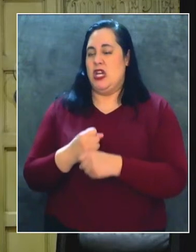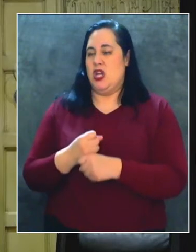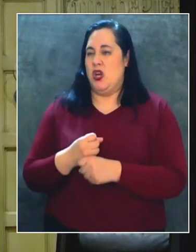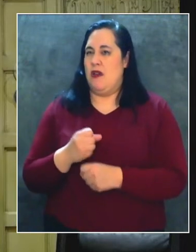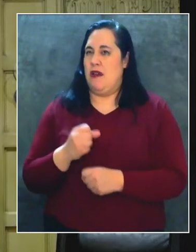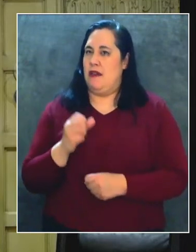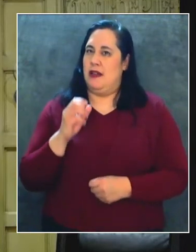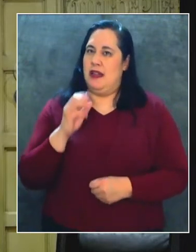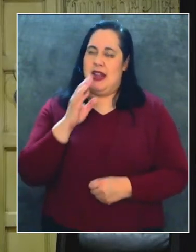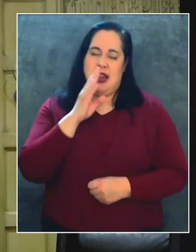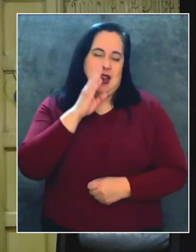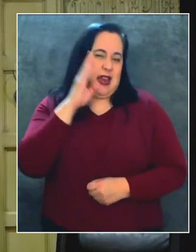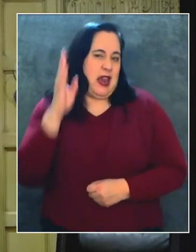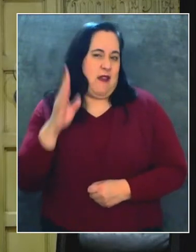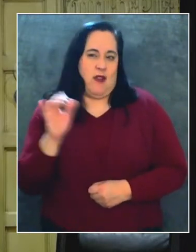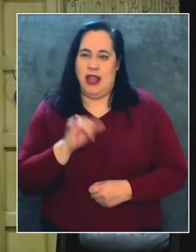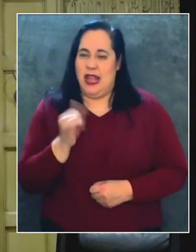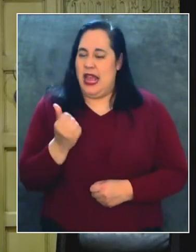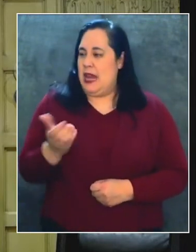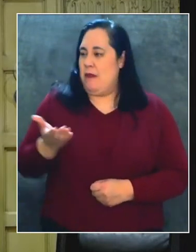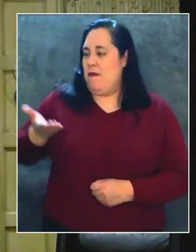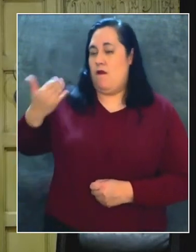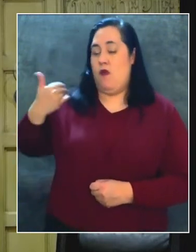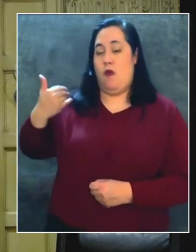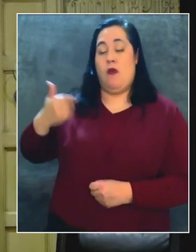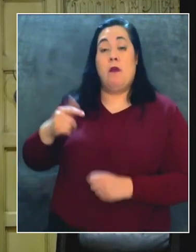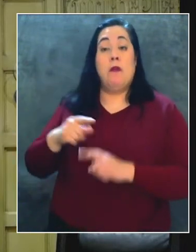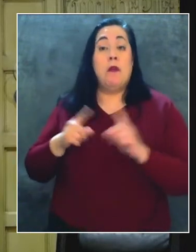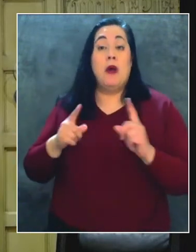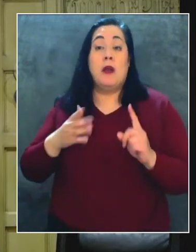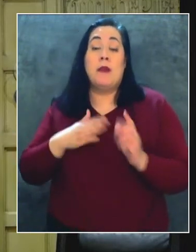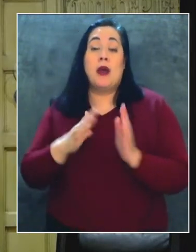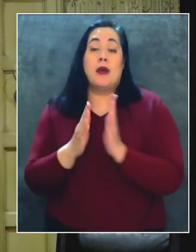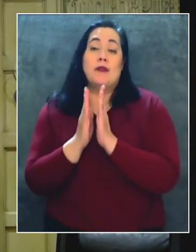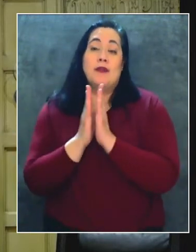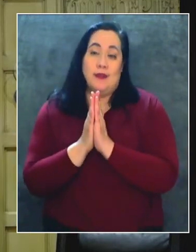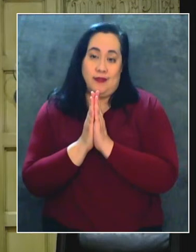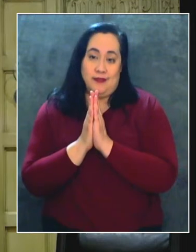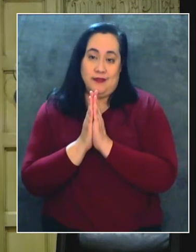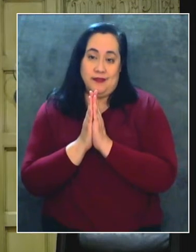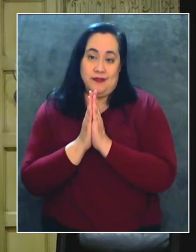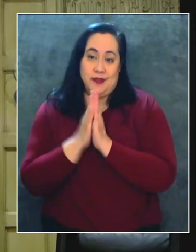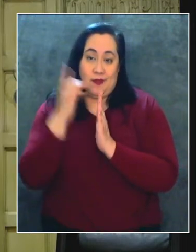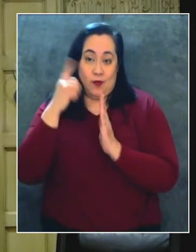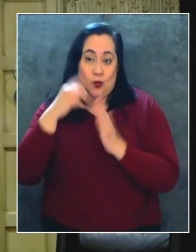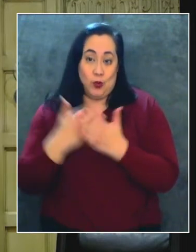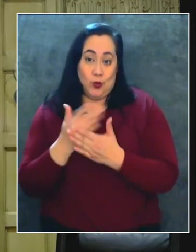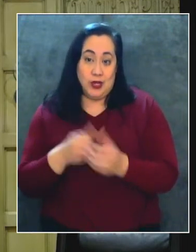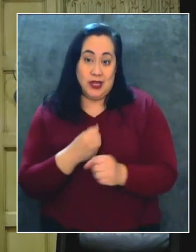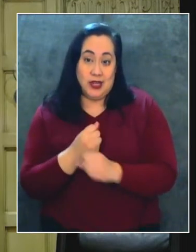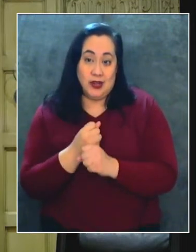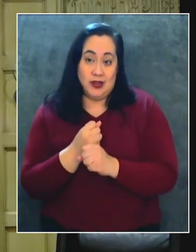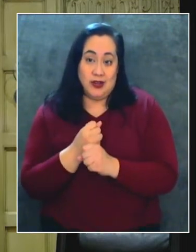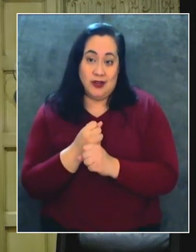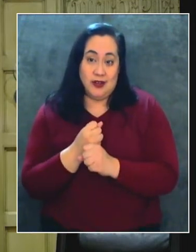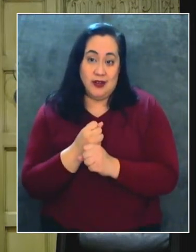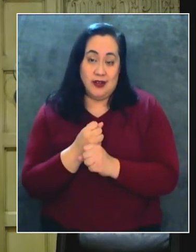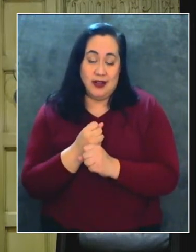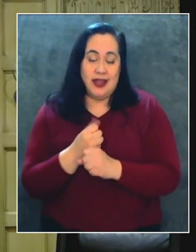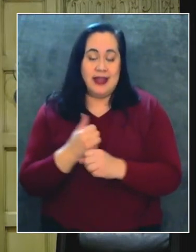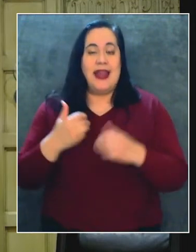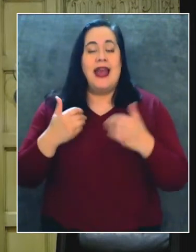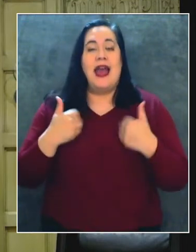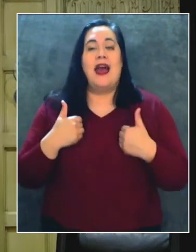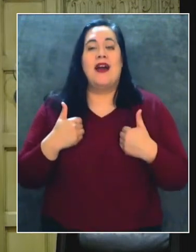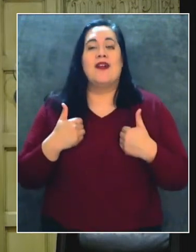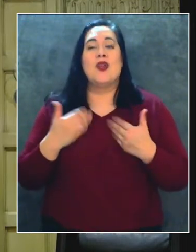otro. Pero mi oración para el año nuevo es tener un nuevo,